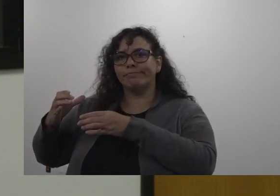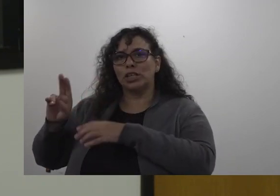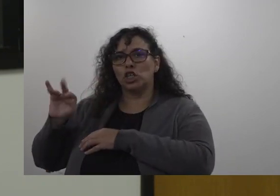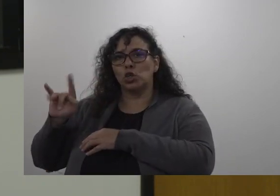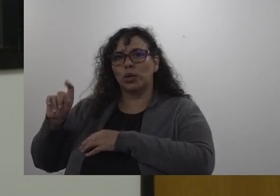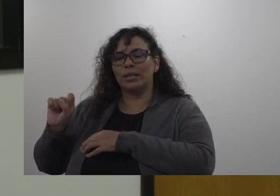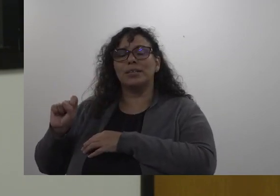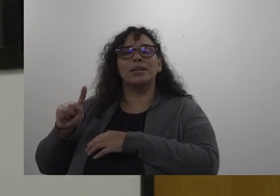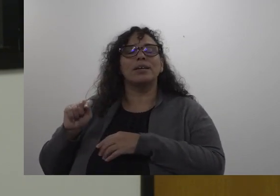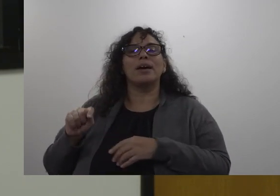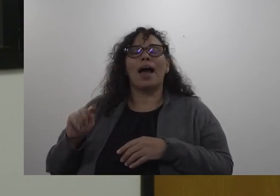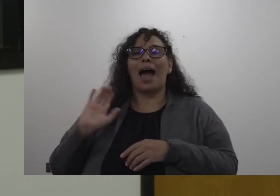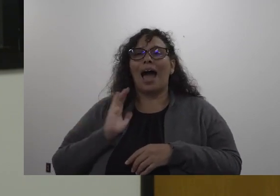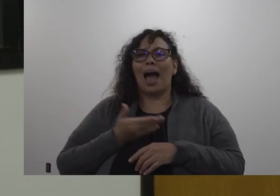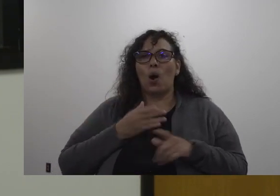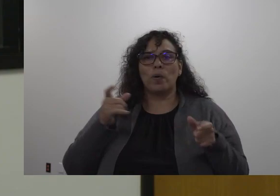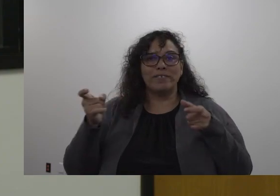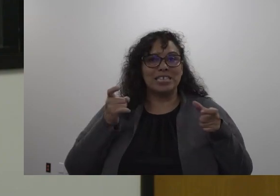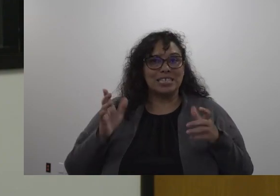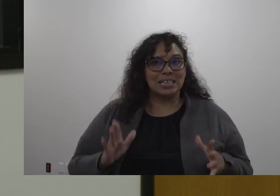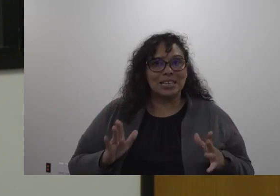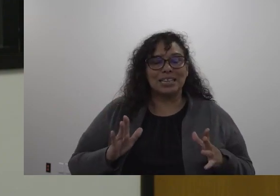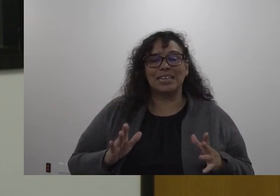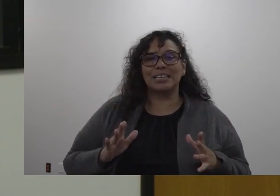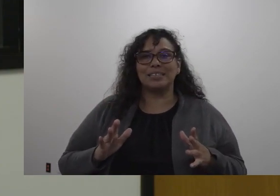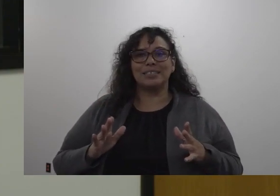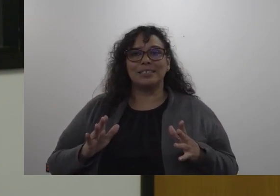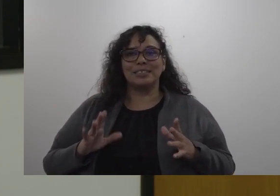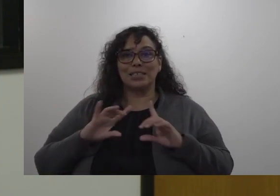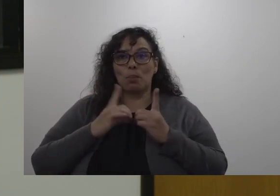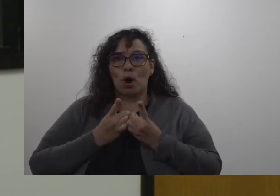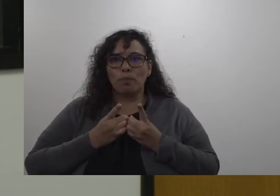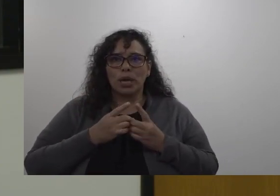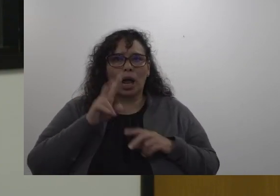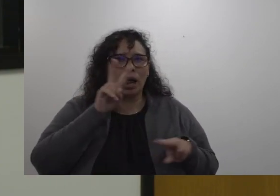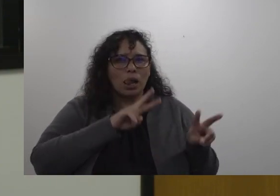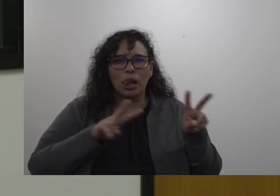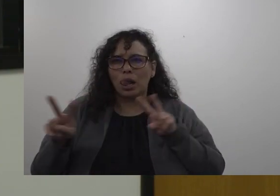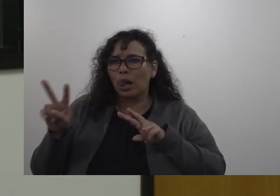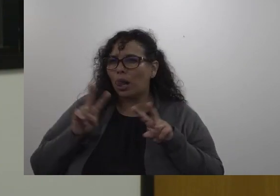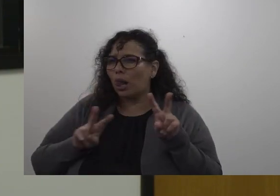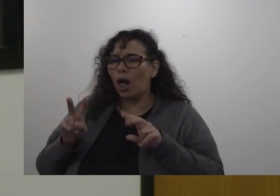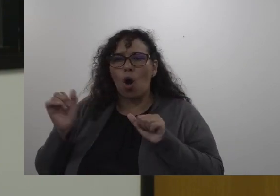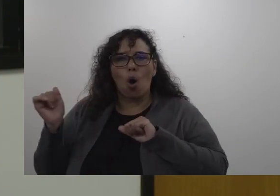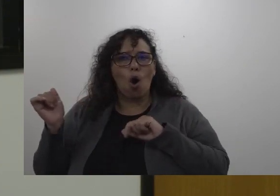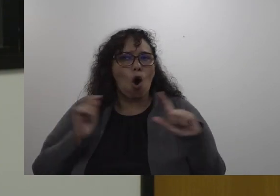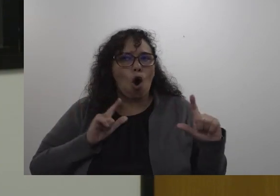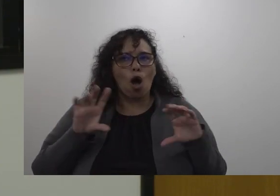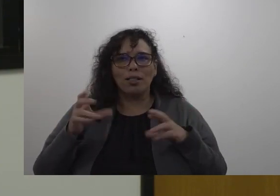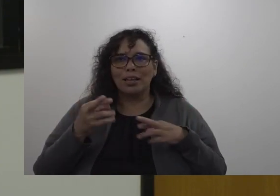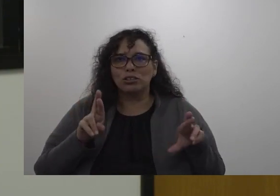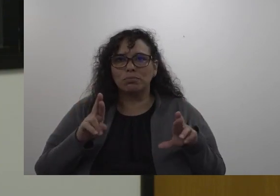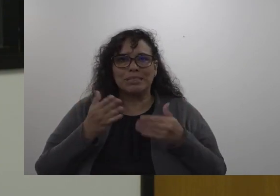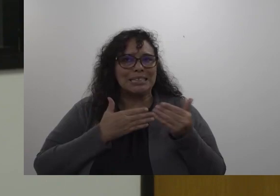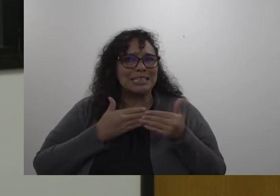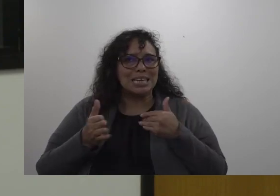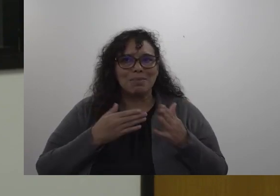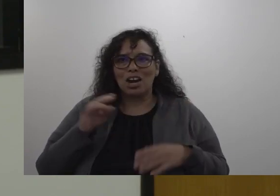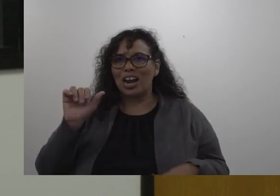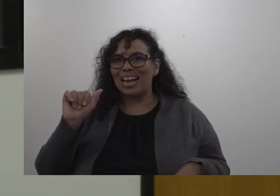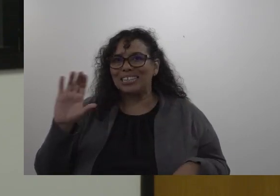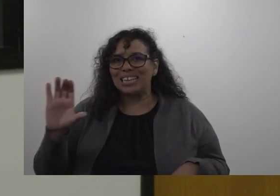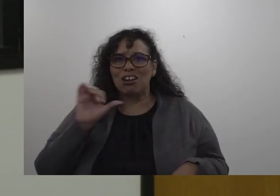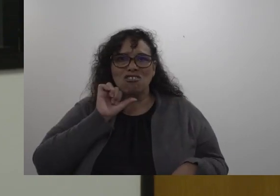facilities branch assessed every single classroom in the spring so regardless of whether there's air conditioning or not there are